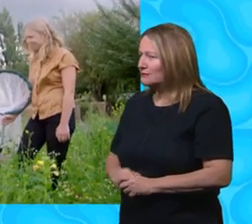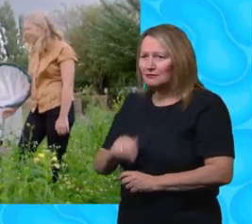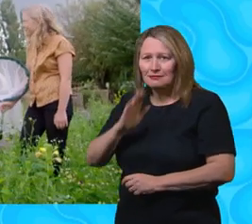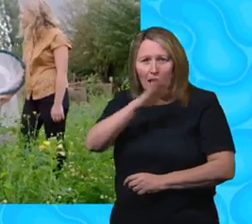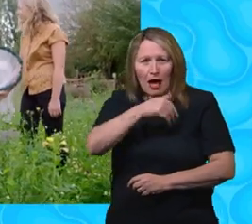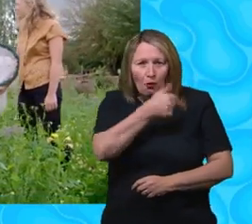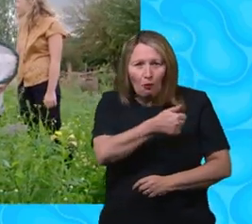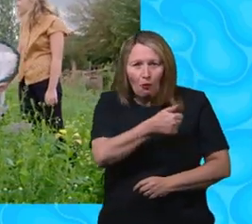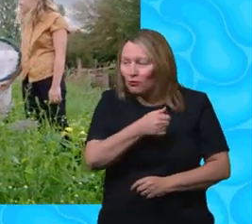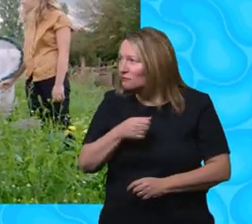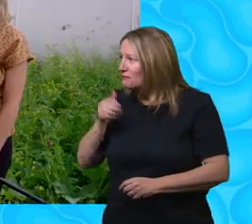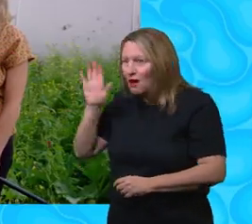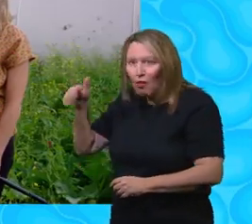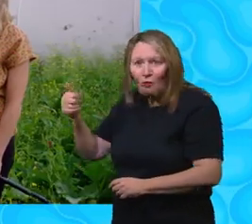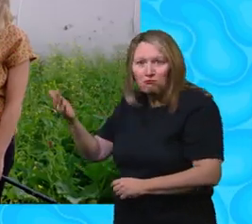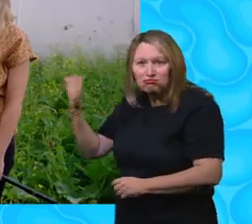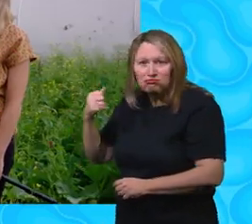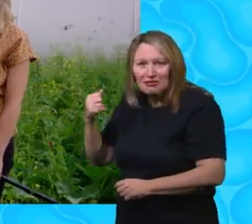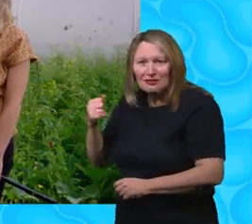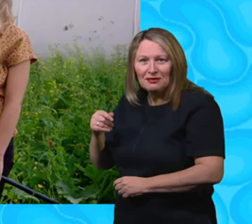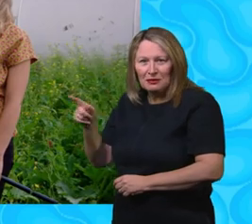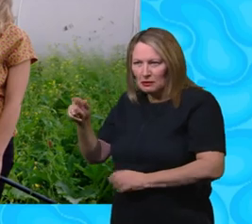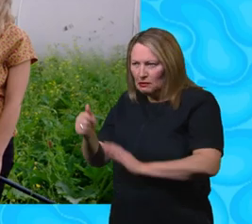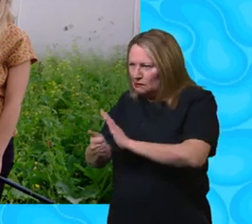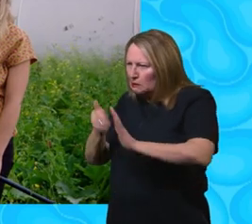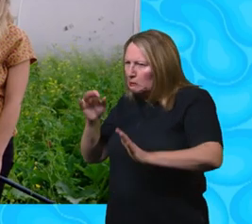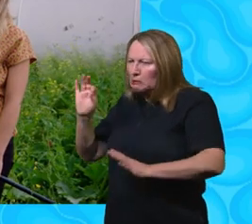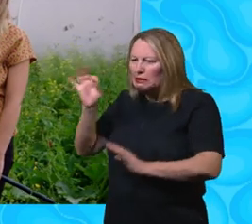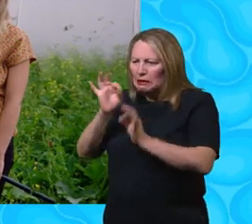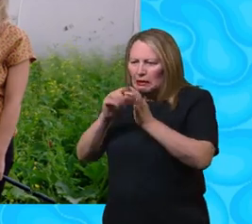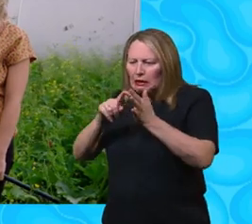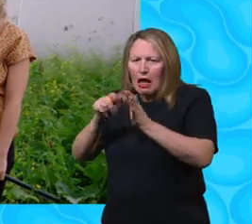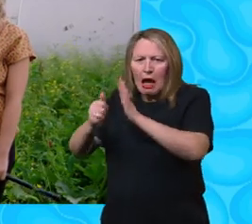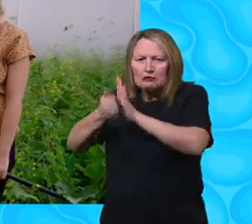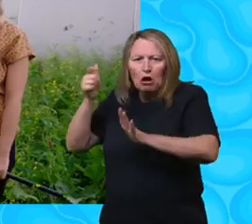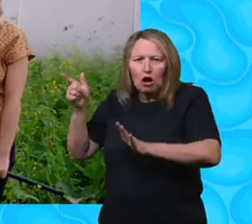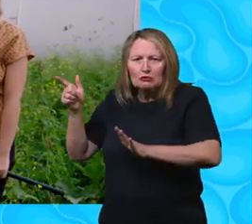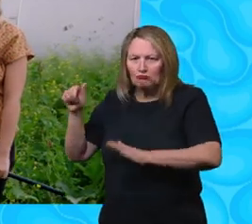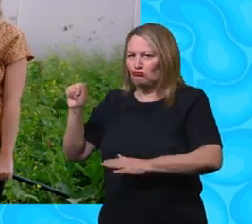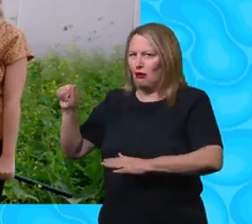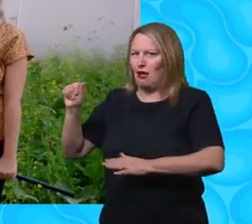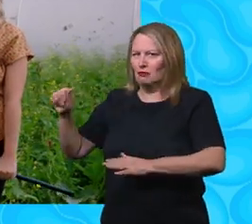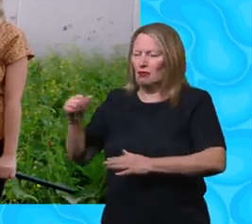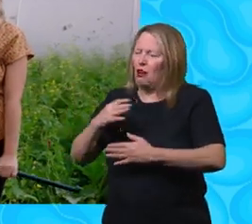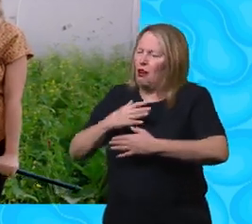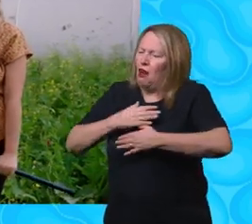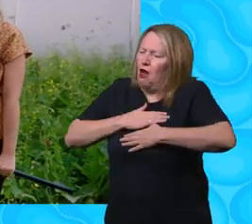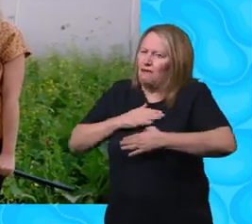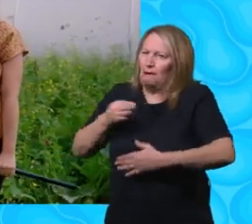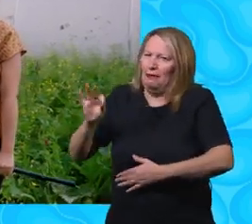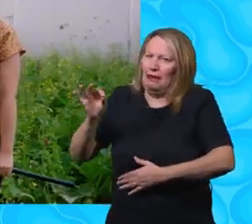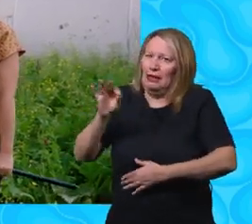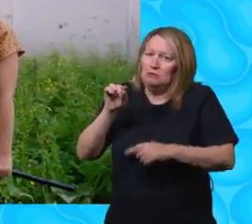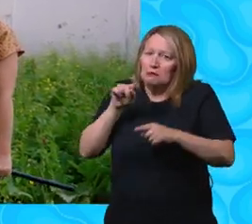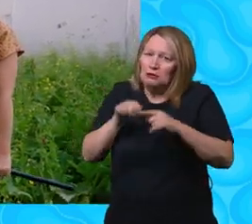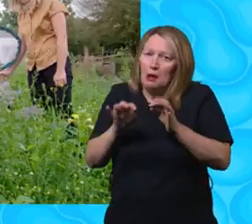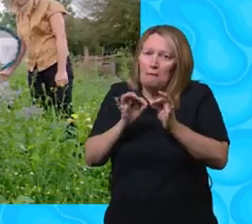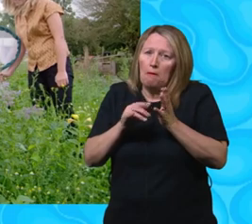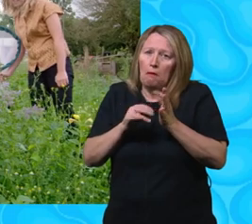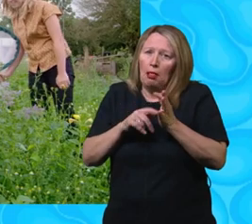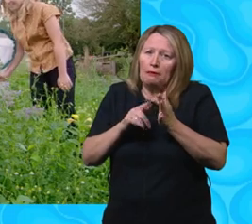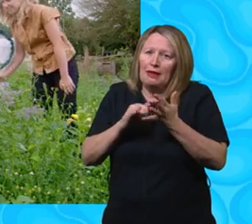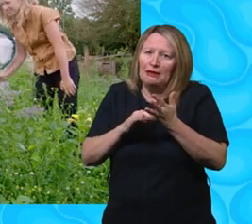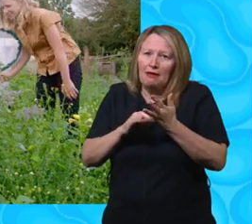Hiya, Hayley. Hi, Fern. I hear that you are a bit of a bee expert. That's right, Fern. I absolutely love bees, particularly bumble bees.